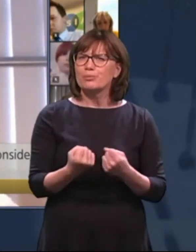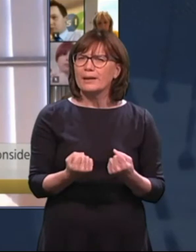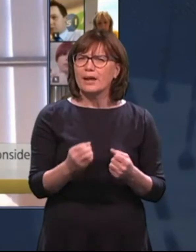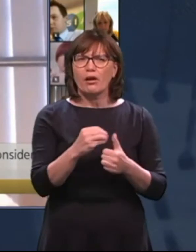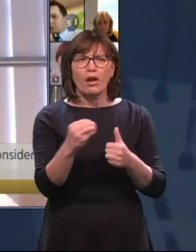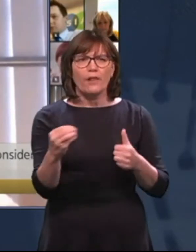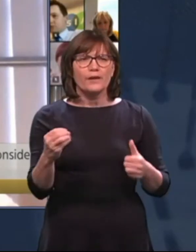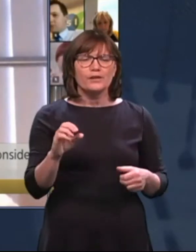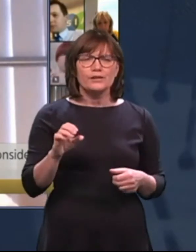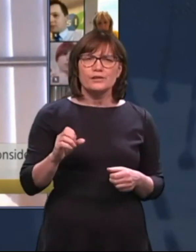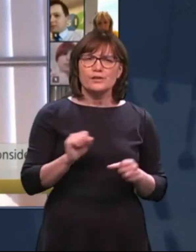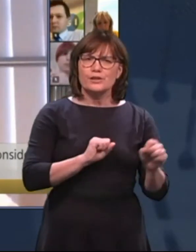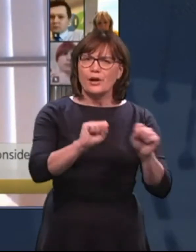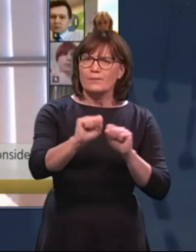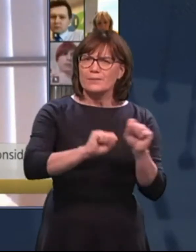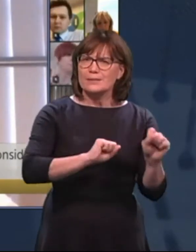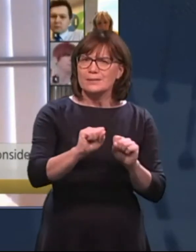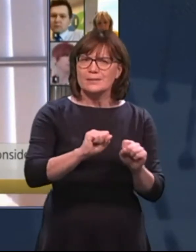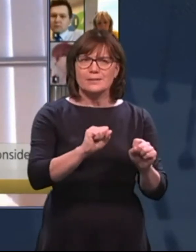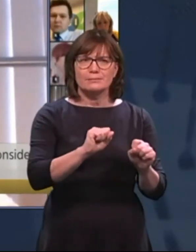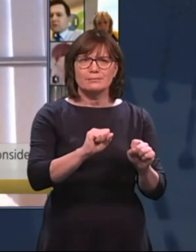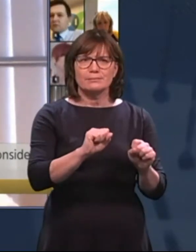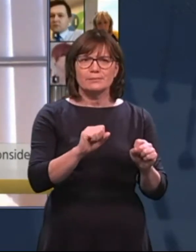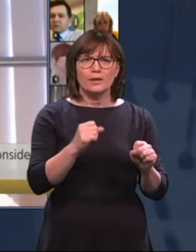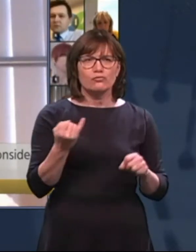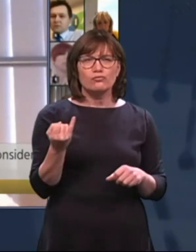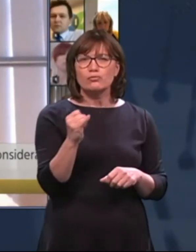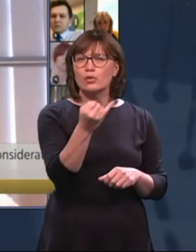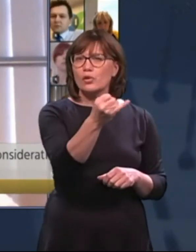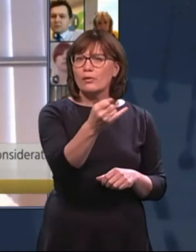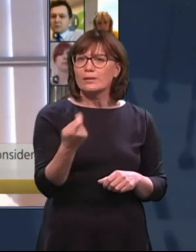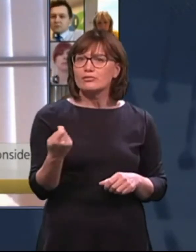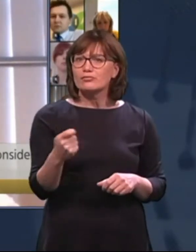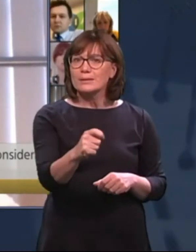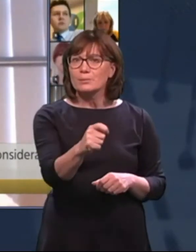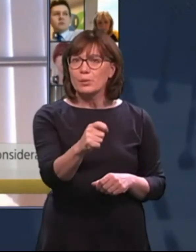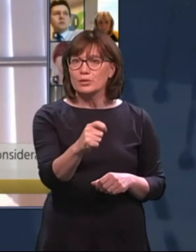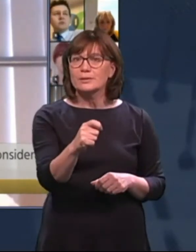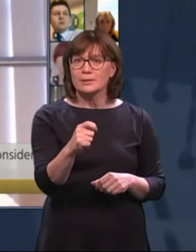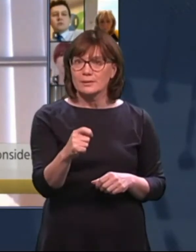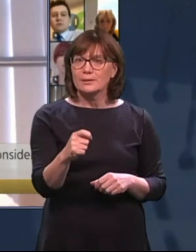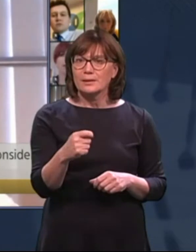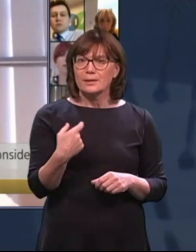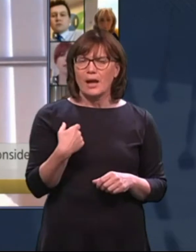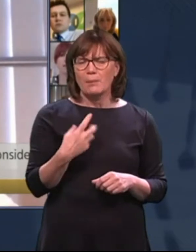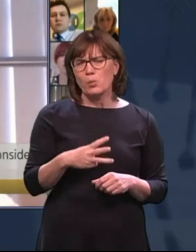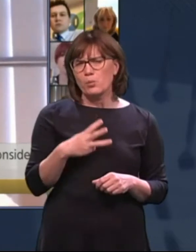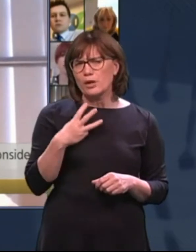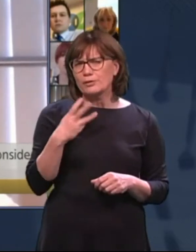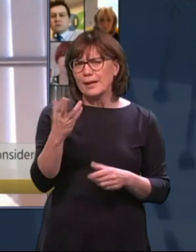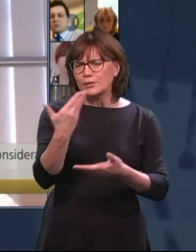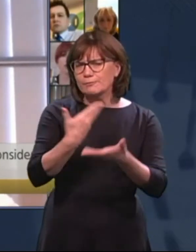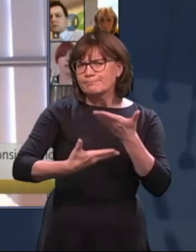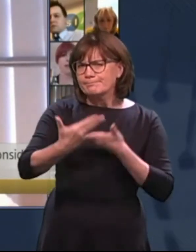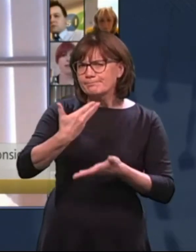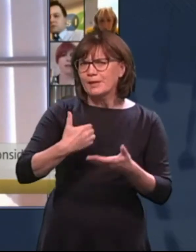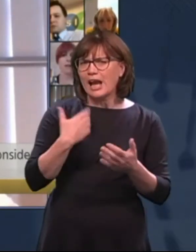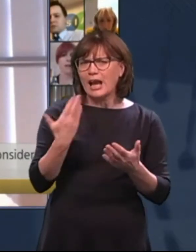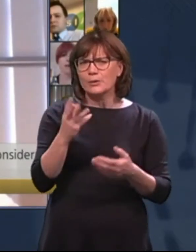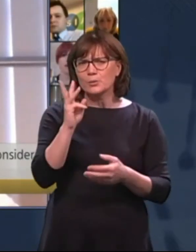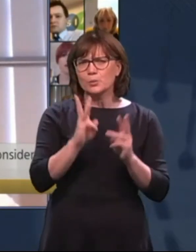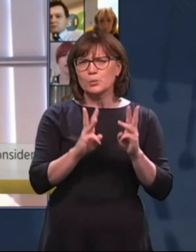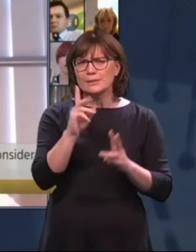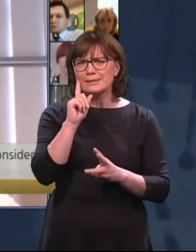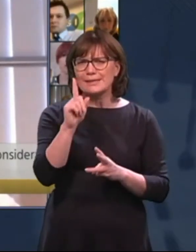and being provided in the home could address some of the issues around rural transport. So I'm just wondering if you could elaborate a bit more on how you would see that